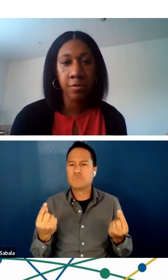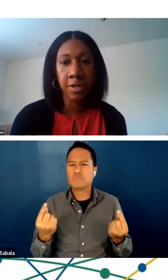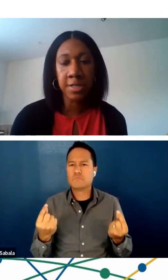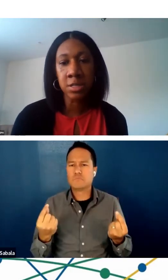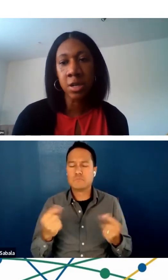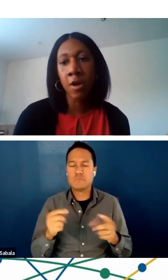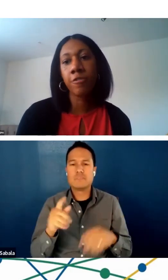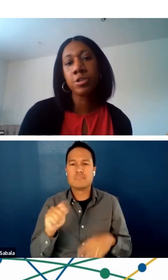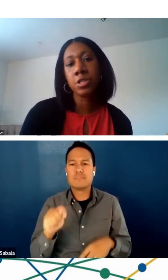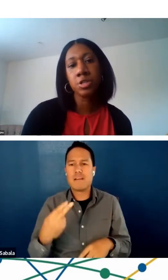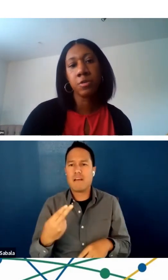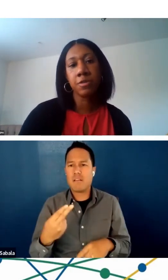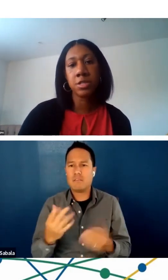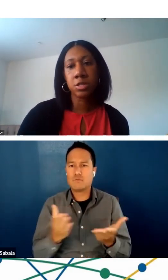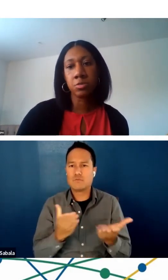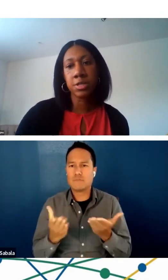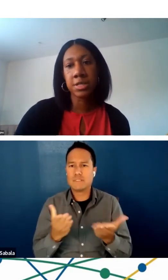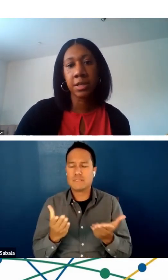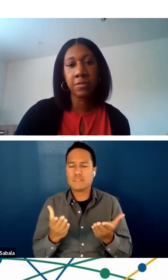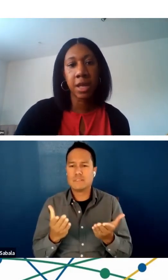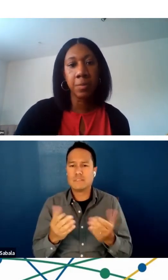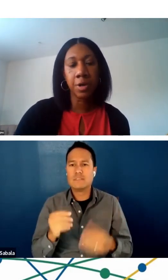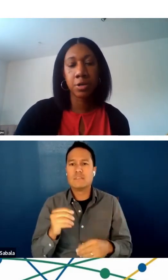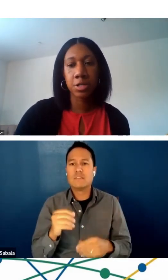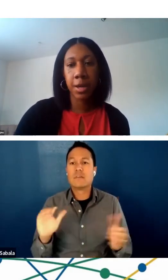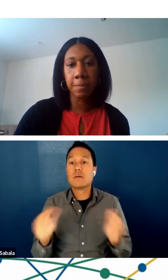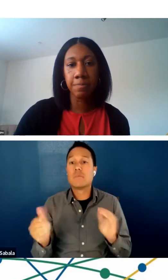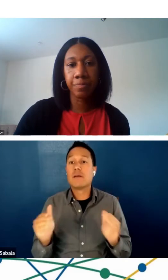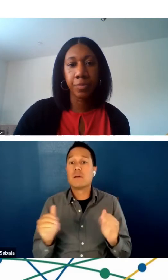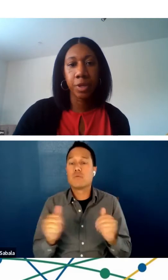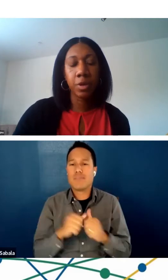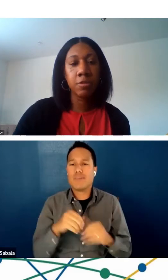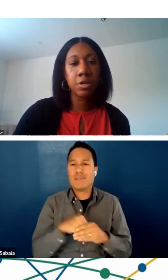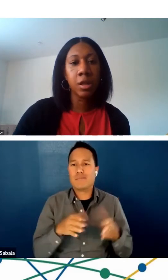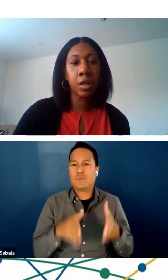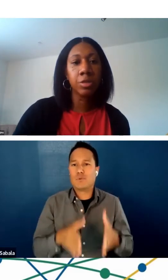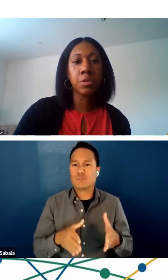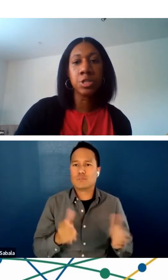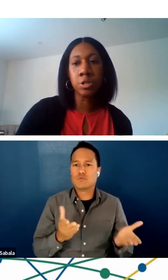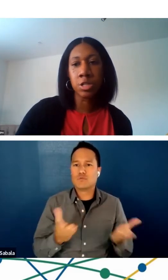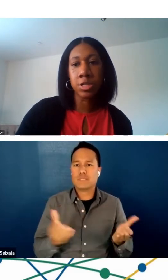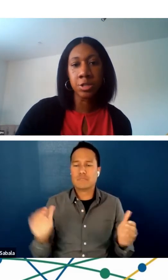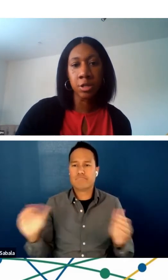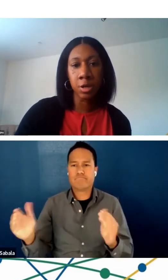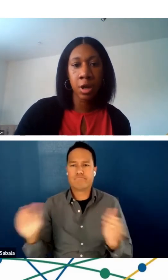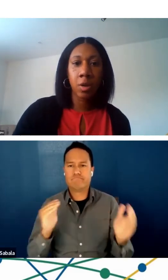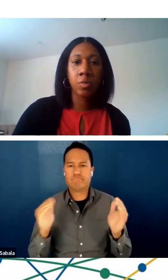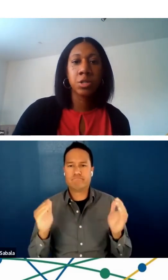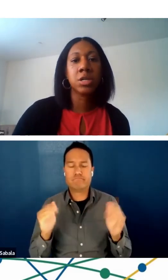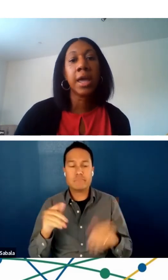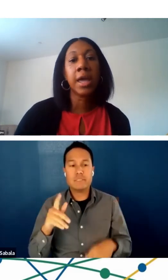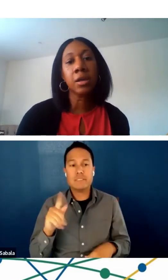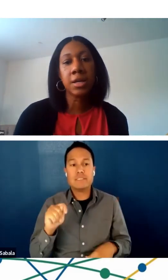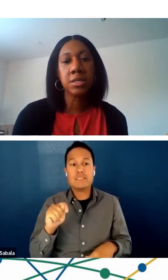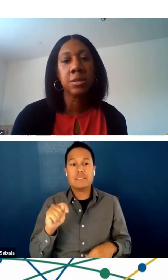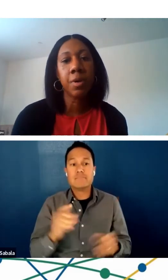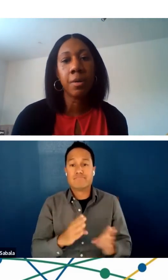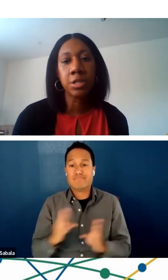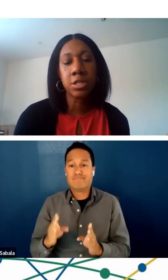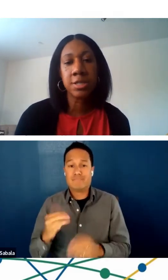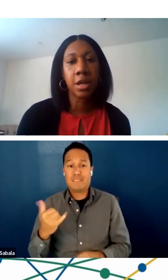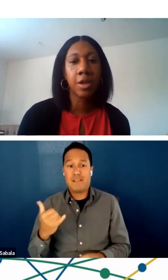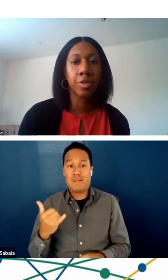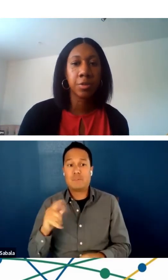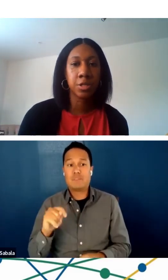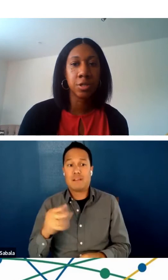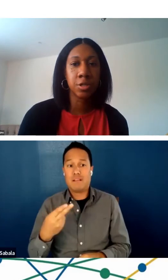telehealth services versus services received in person. We have our telehealth research center, which analyzes